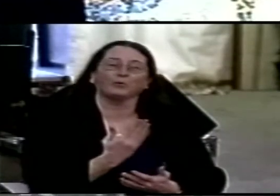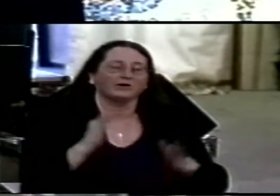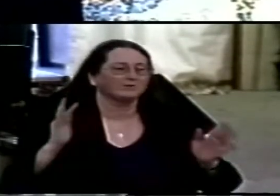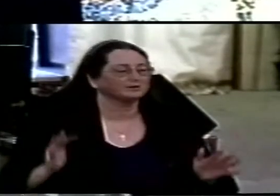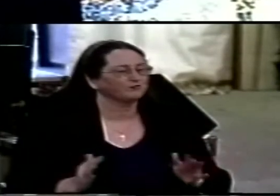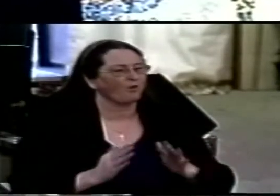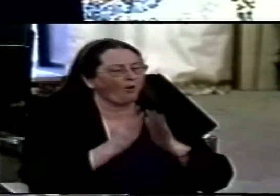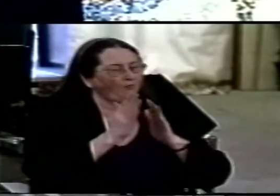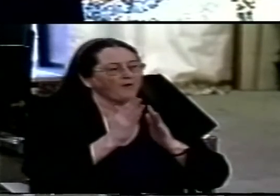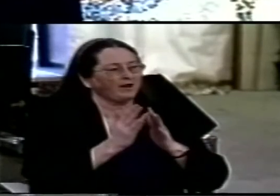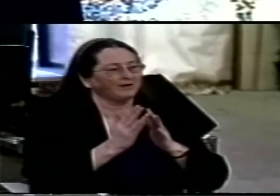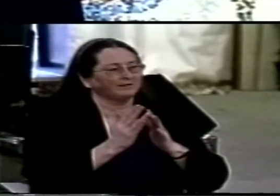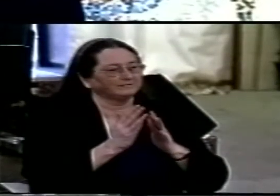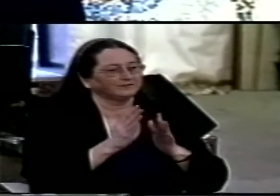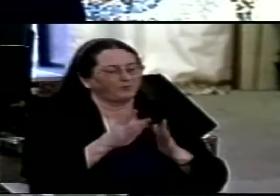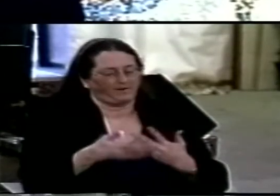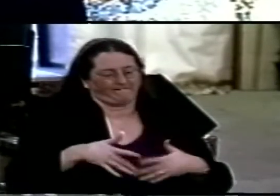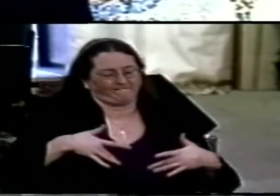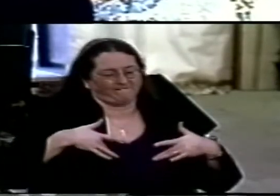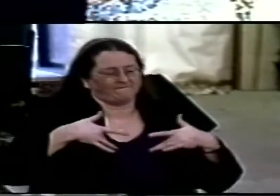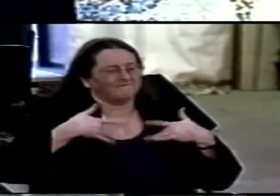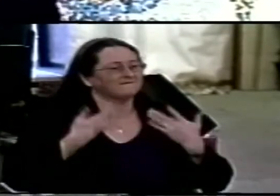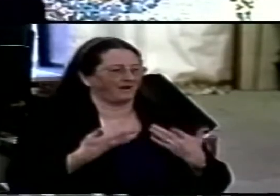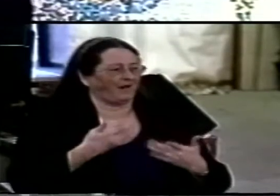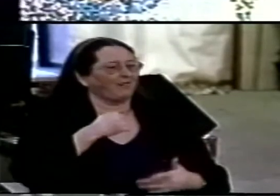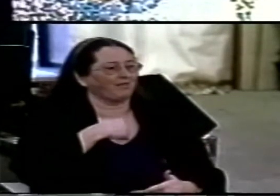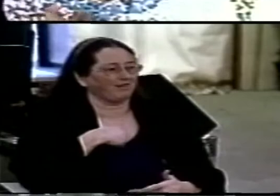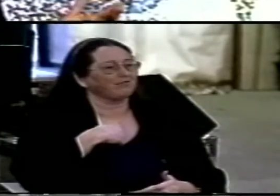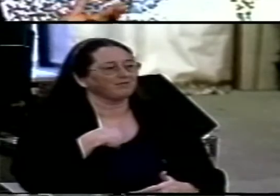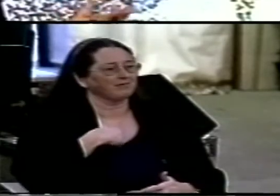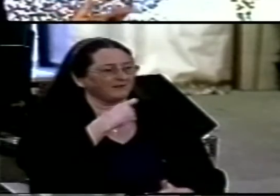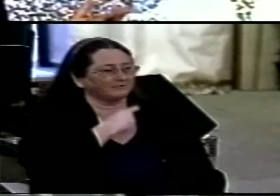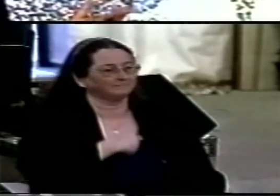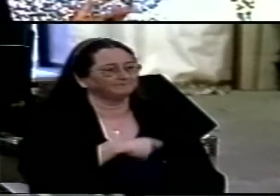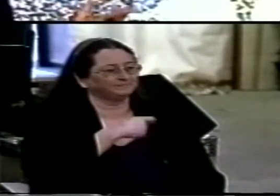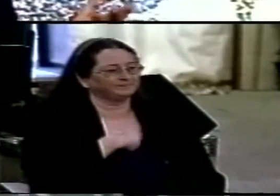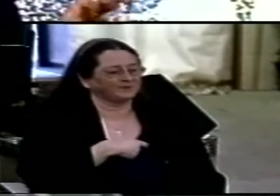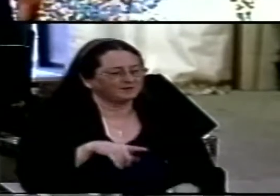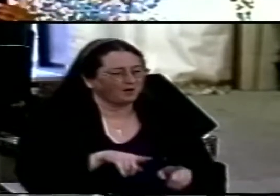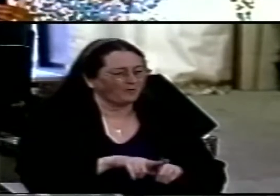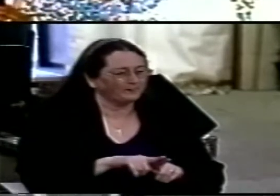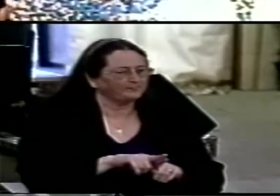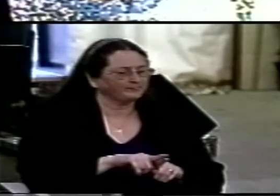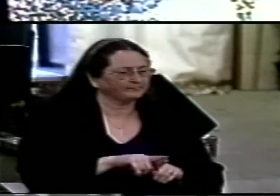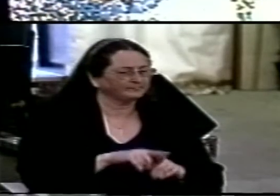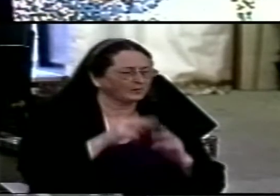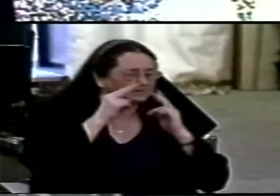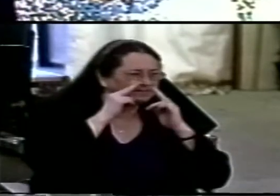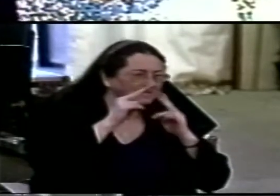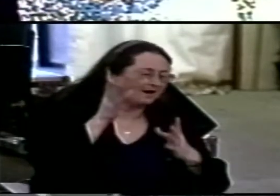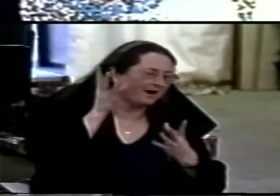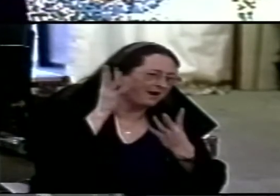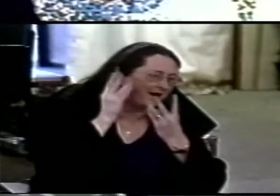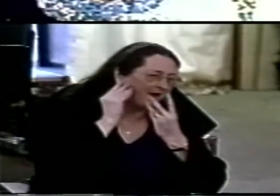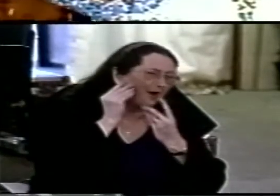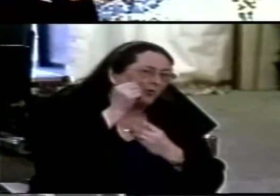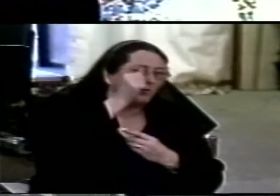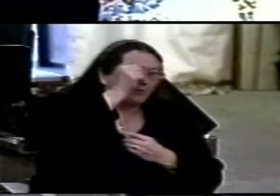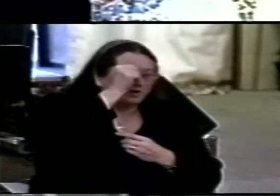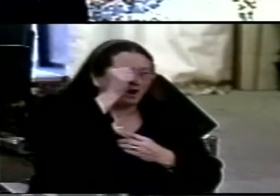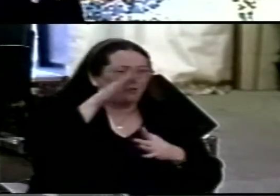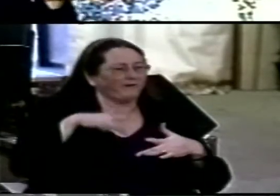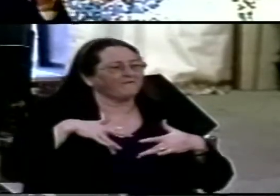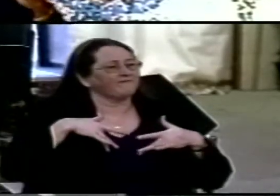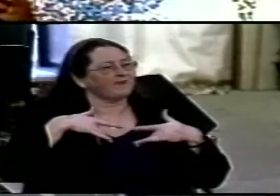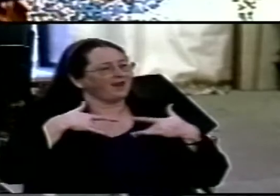impinges on our existence in such a way that our senses understands the presence of God even though